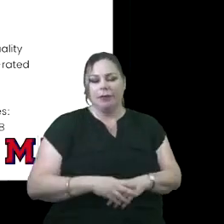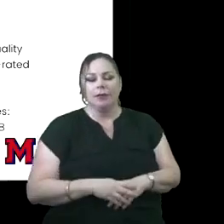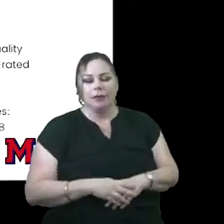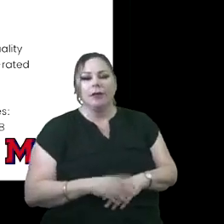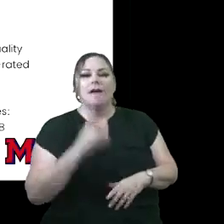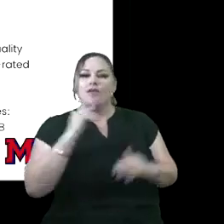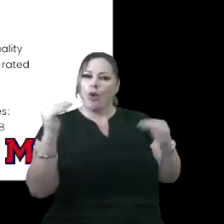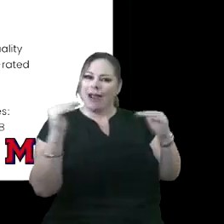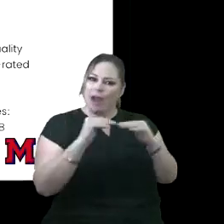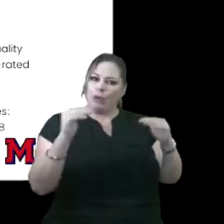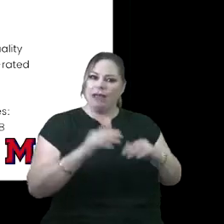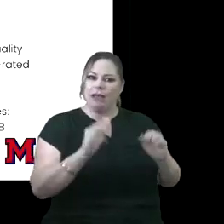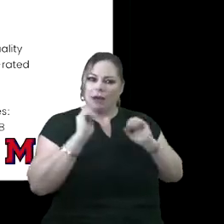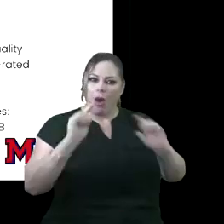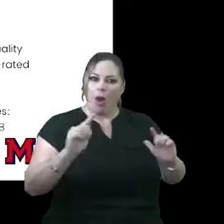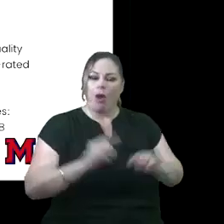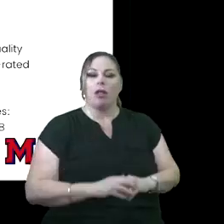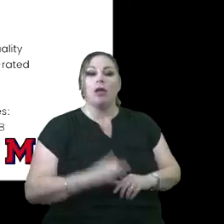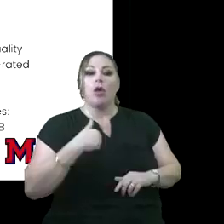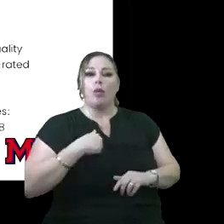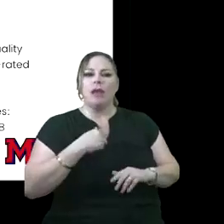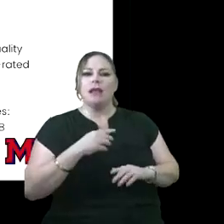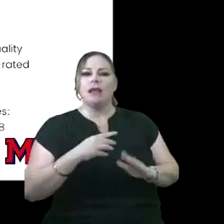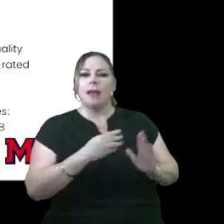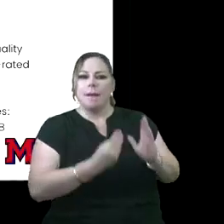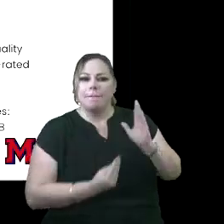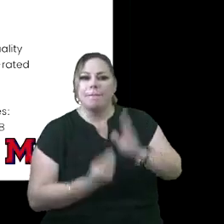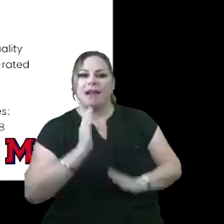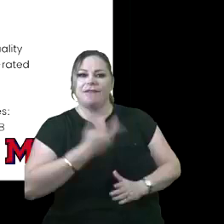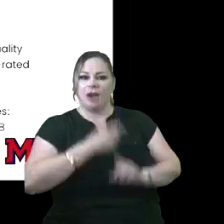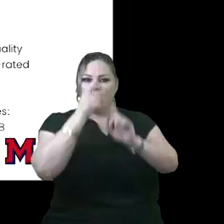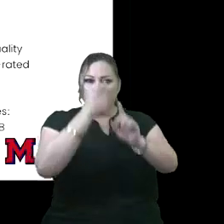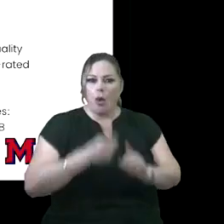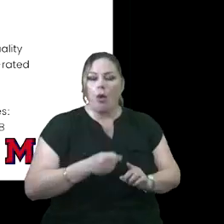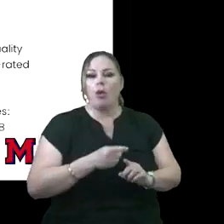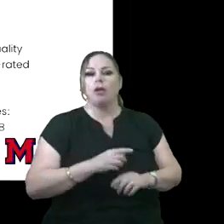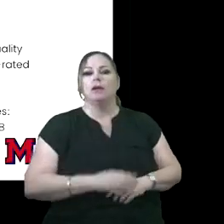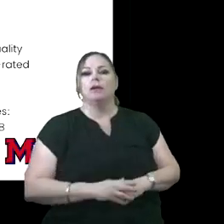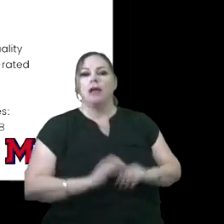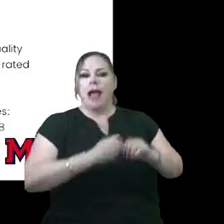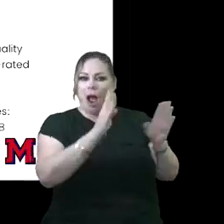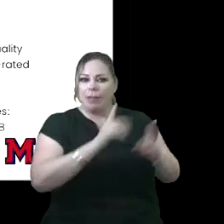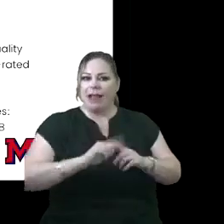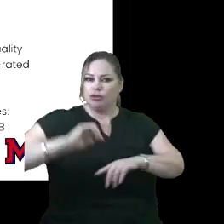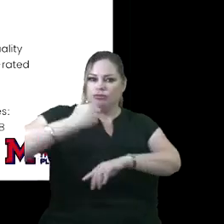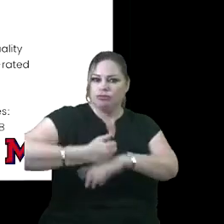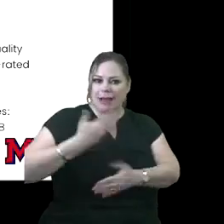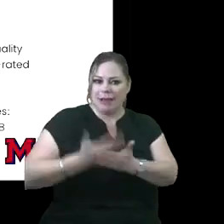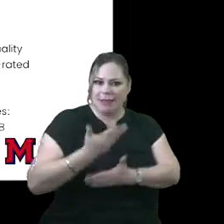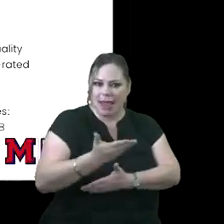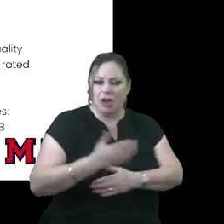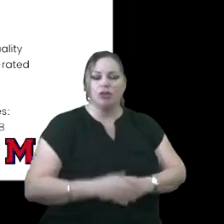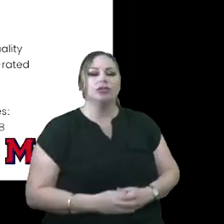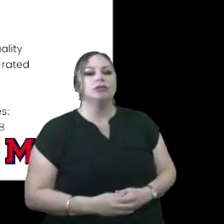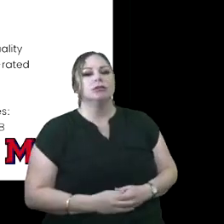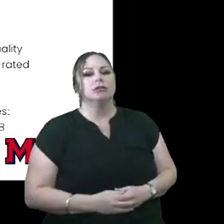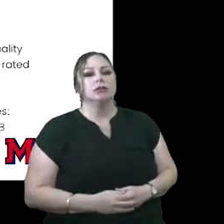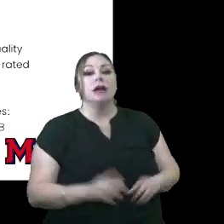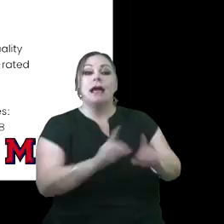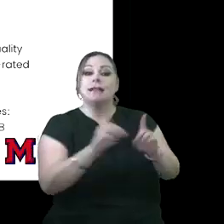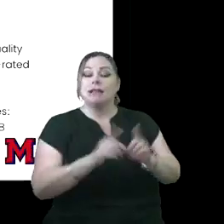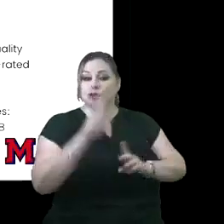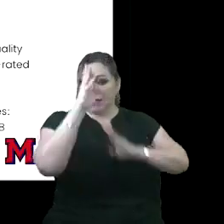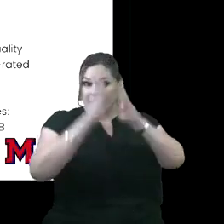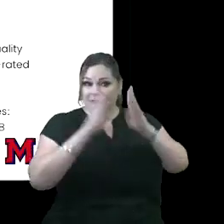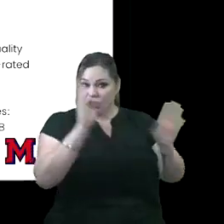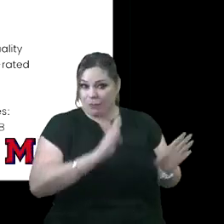where we really begin to manifest our goals and our roadmap for how we plan to get there. We also had the district of